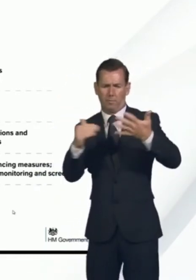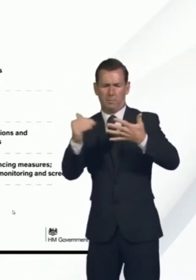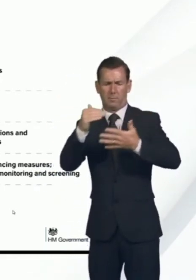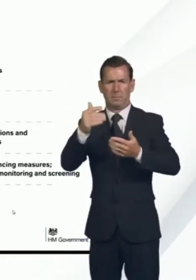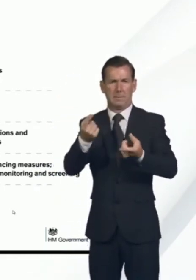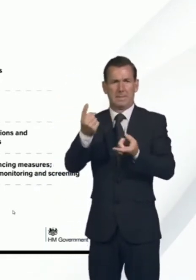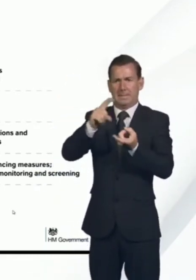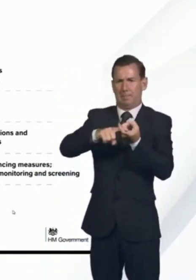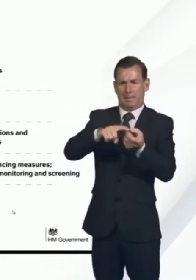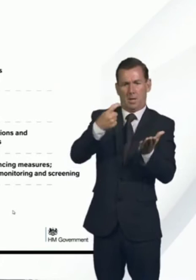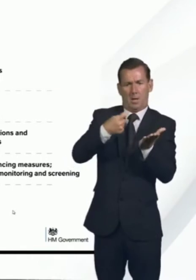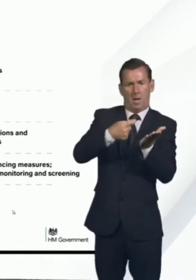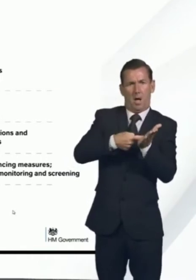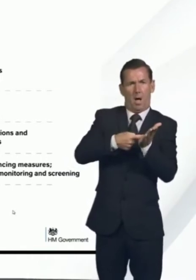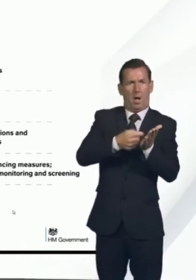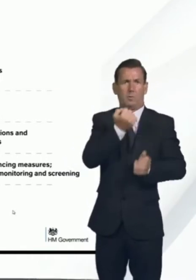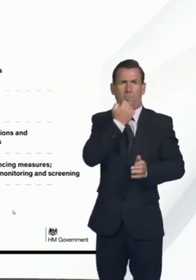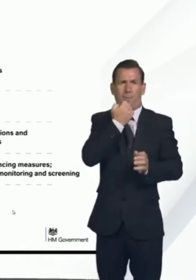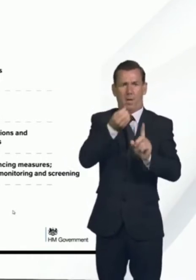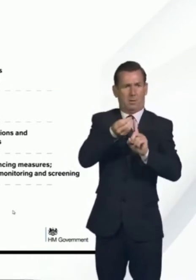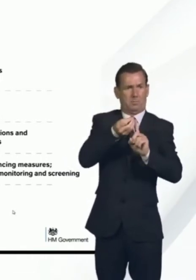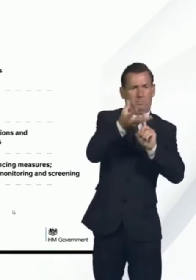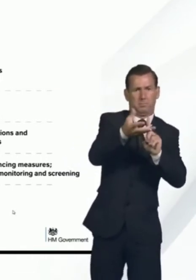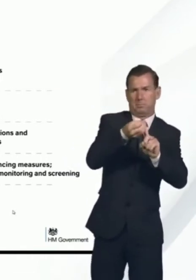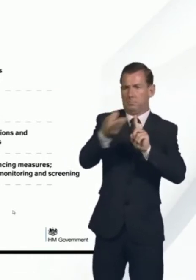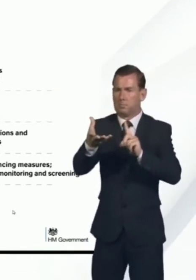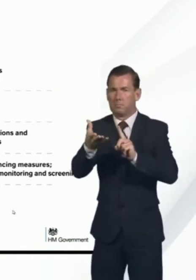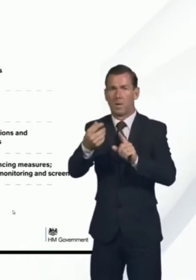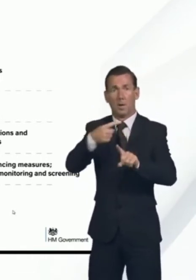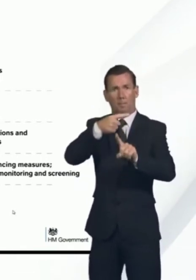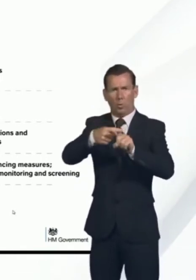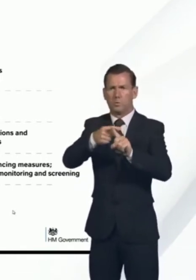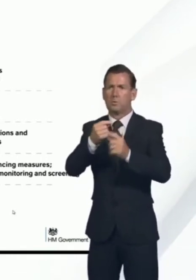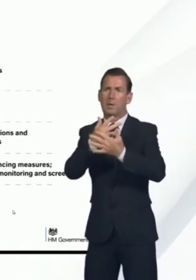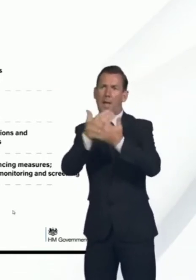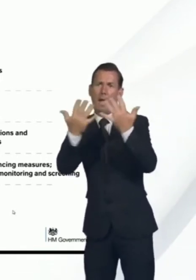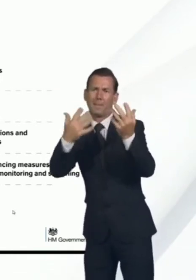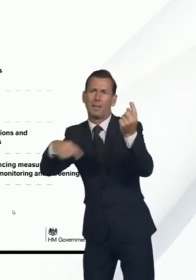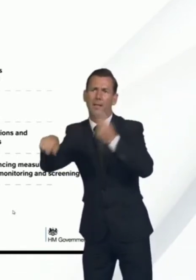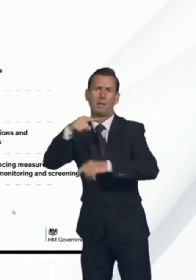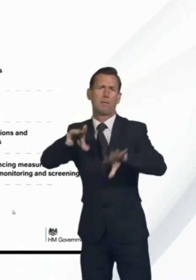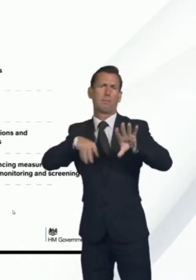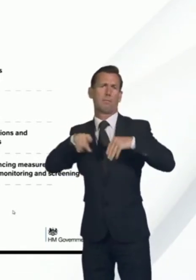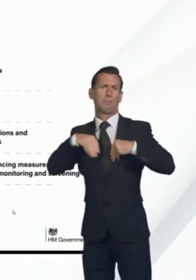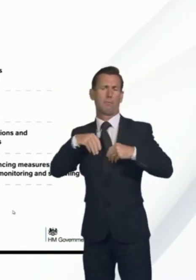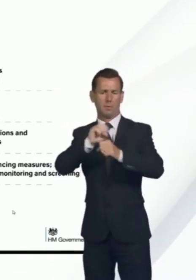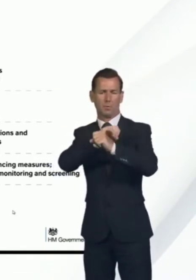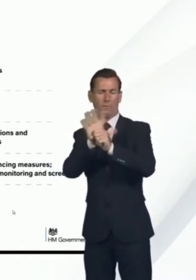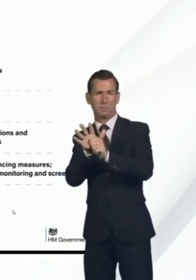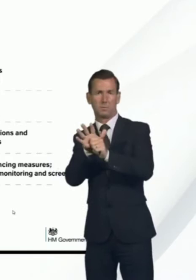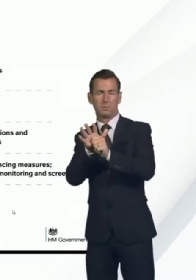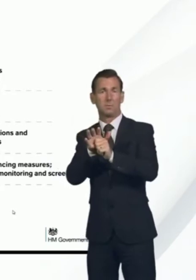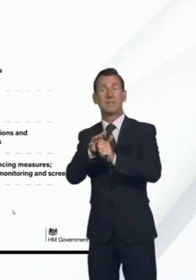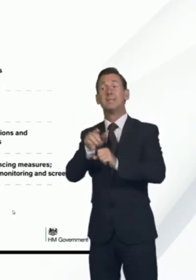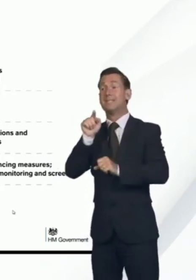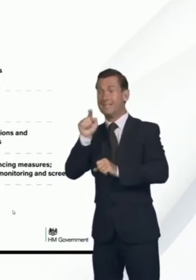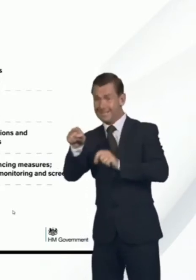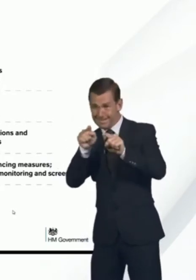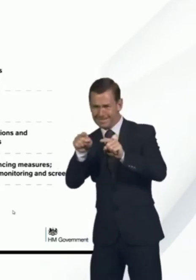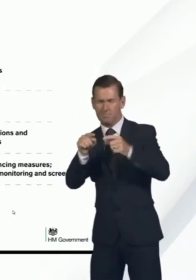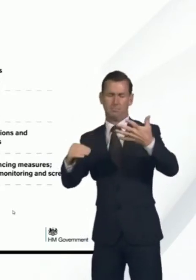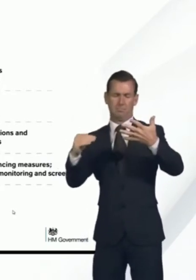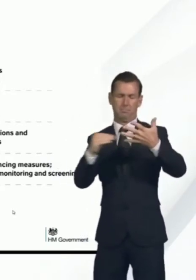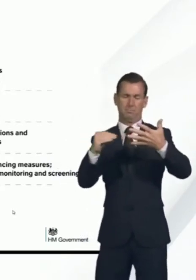cases. And in turn, that alert level will determine the level of social distancing measures in place.